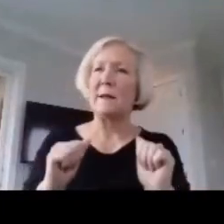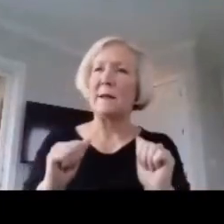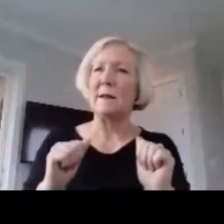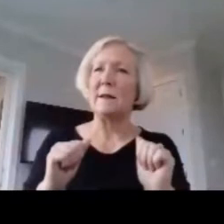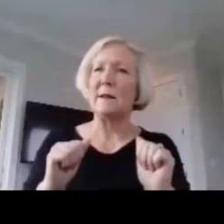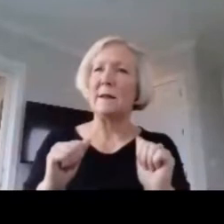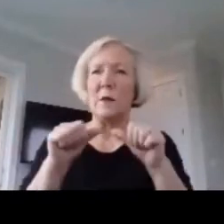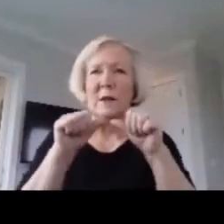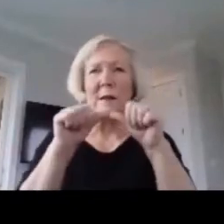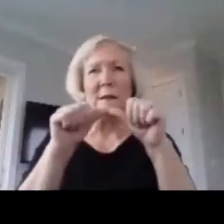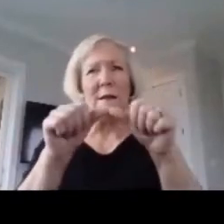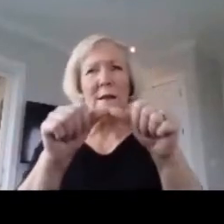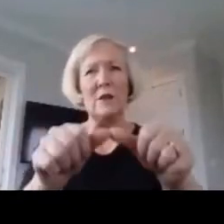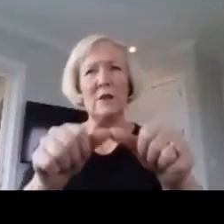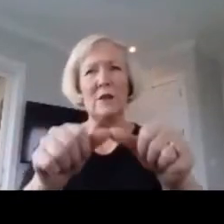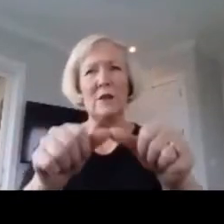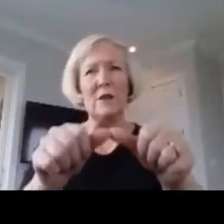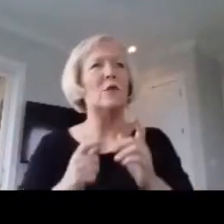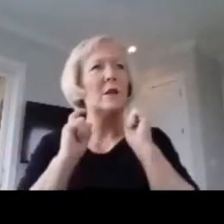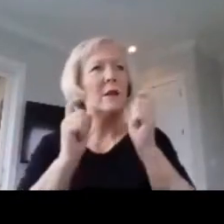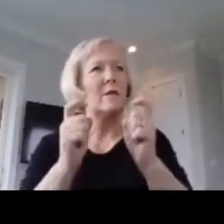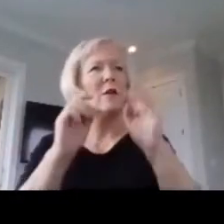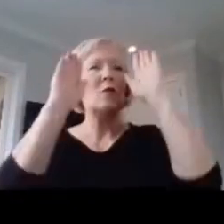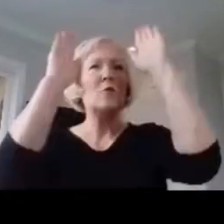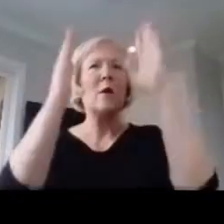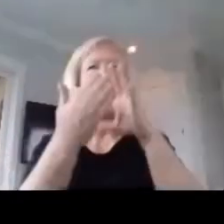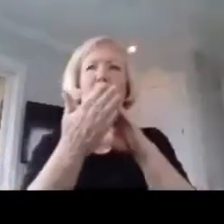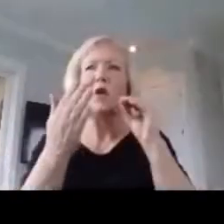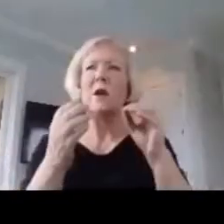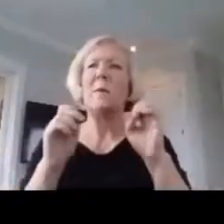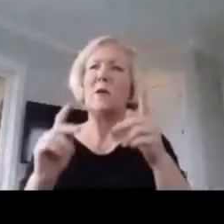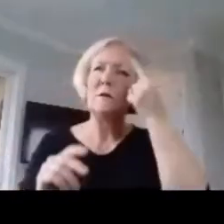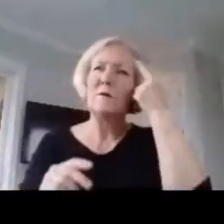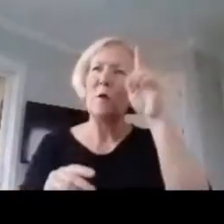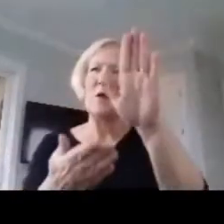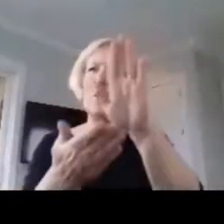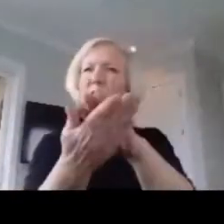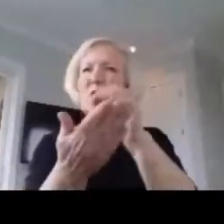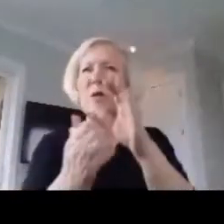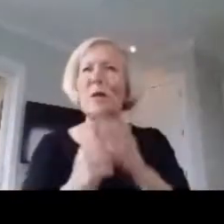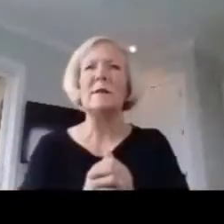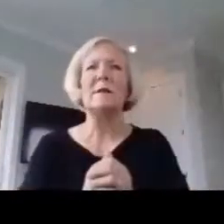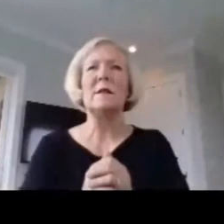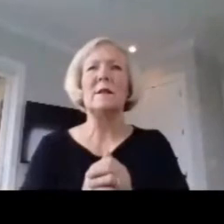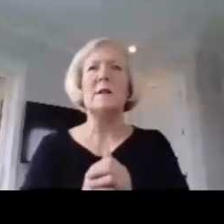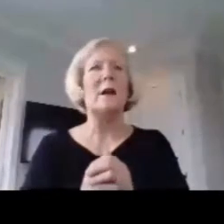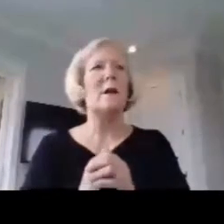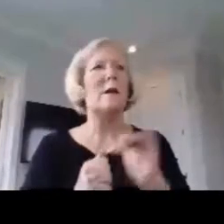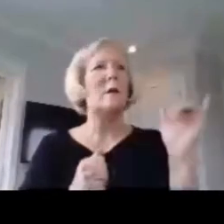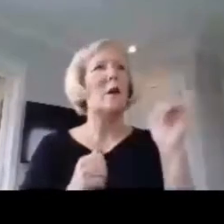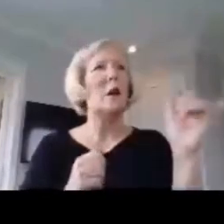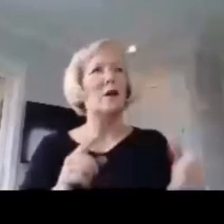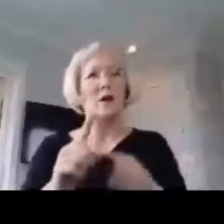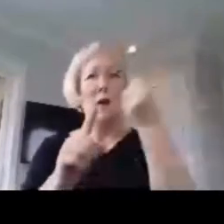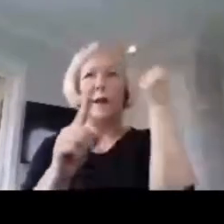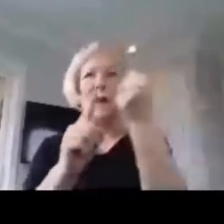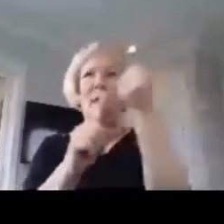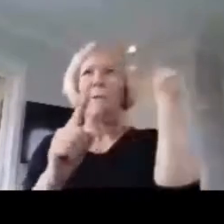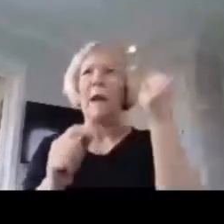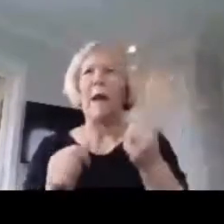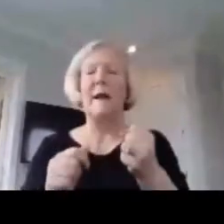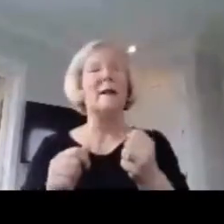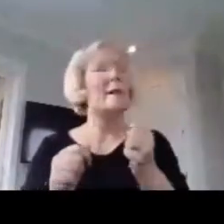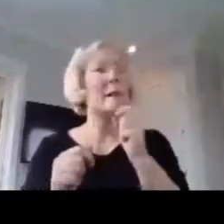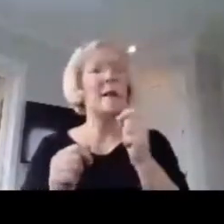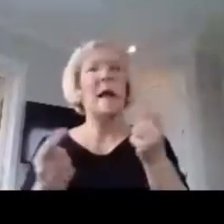delivering great learning opportunities for your students while your impact is well beyond the classroom.